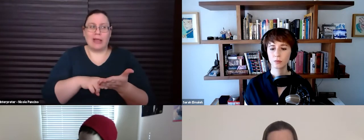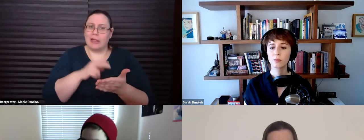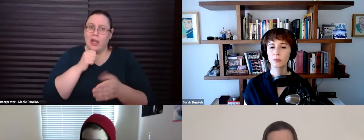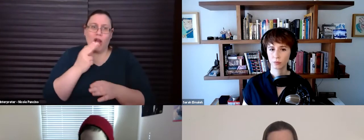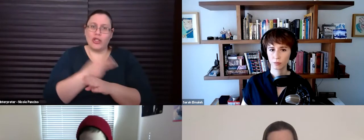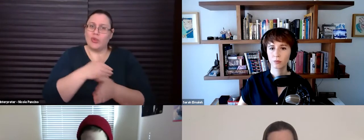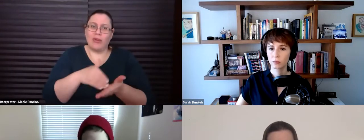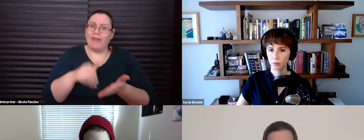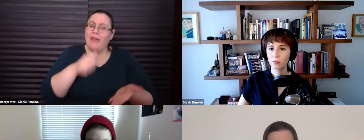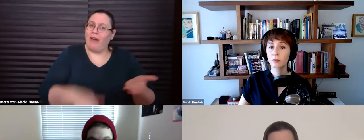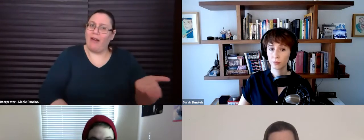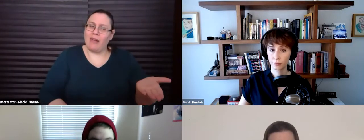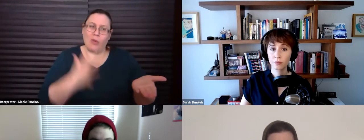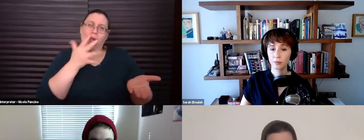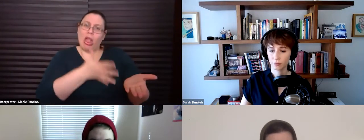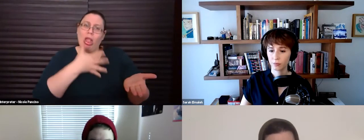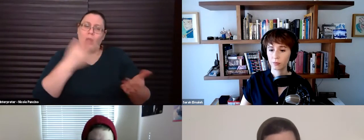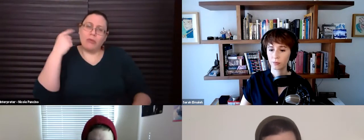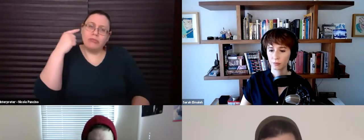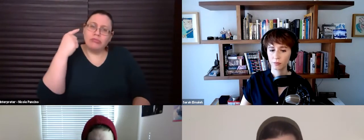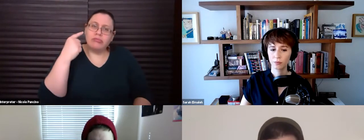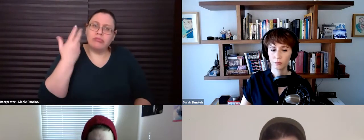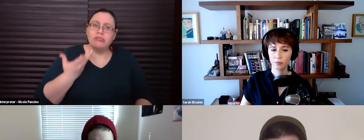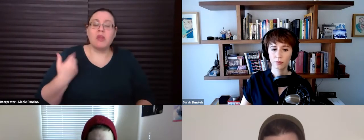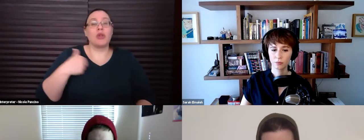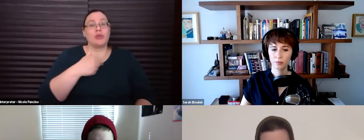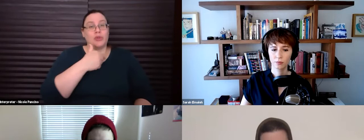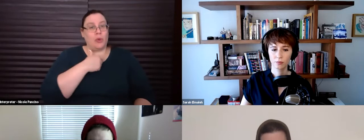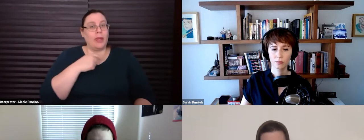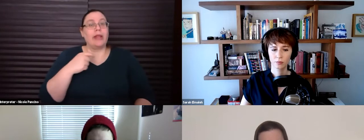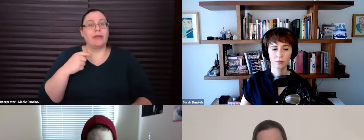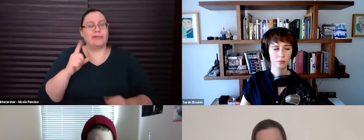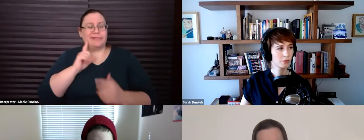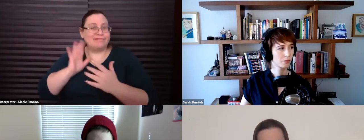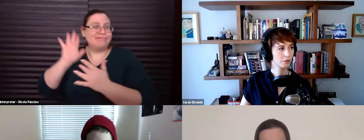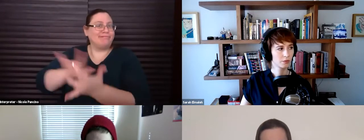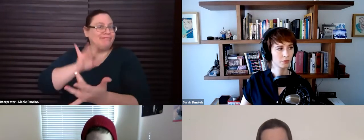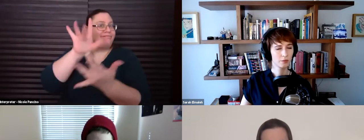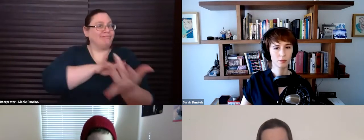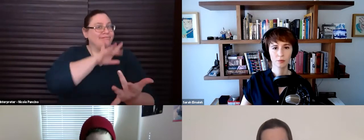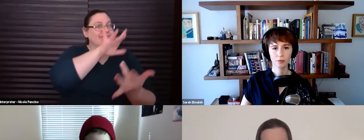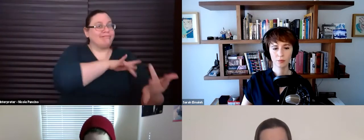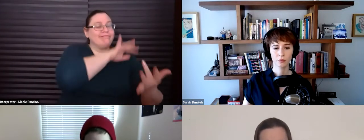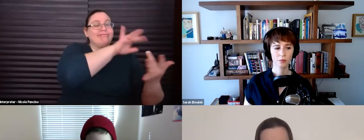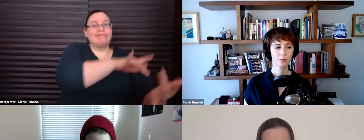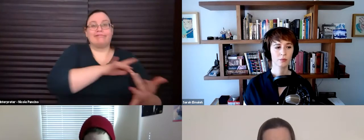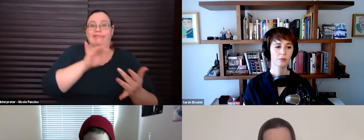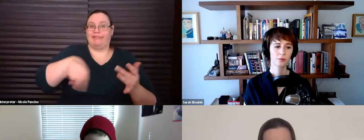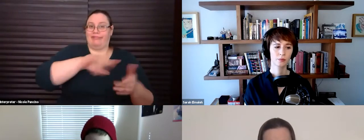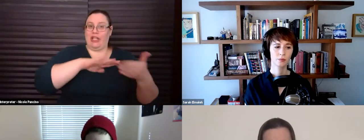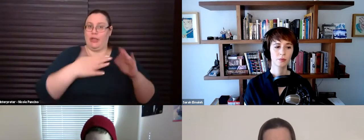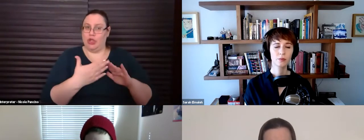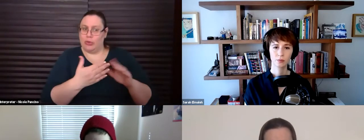much. Why not? So we've been really reaching out to, uh, that community to get